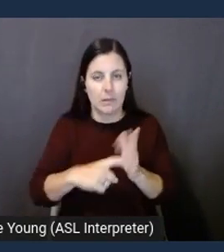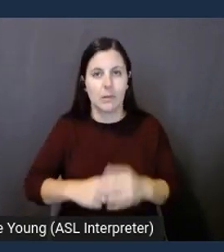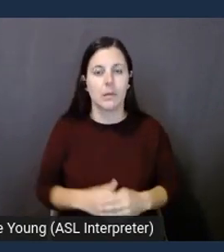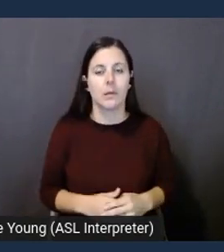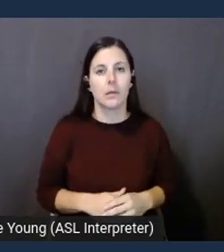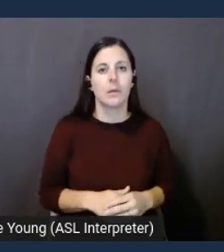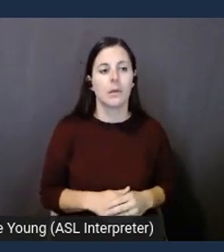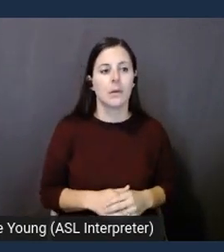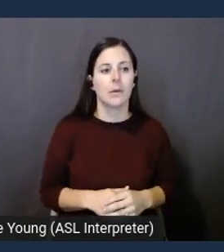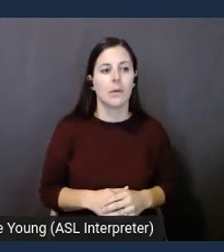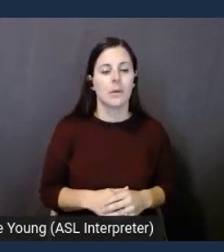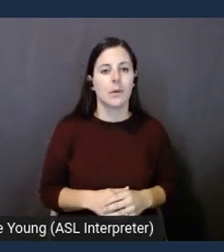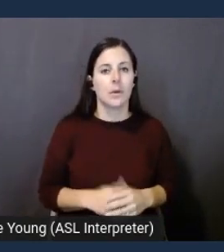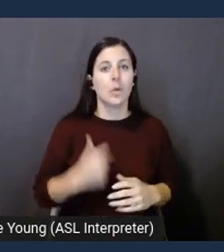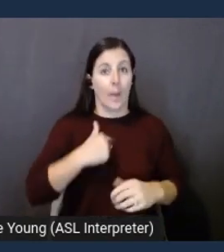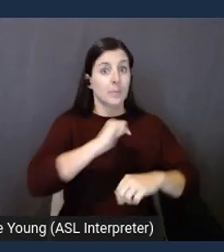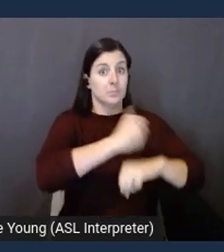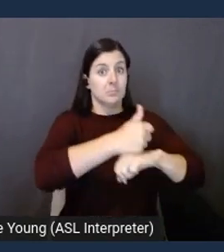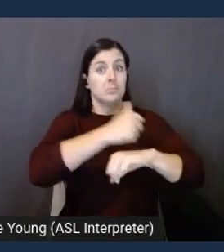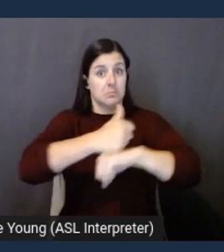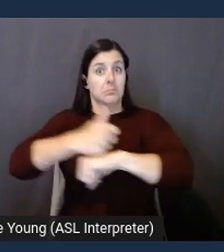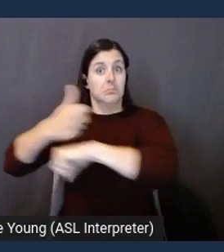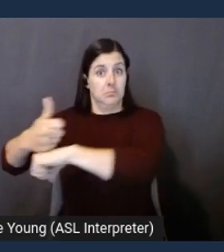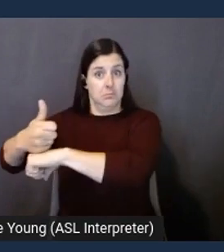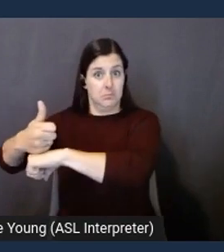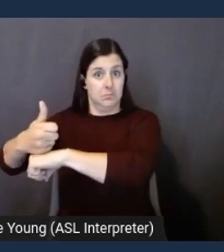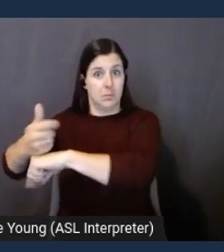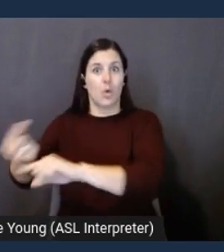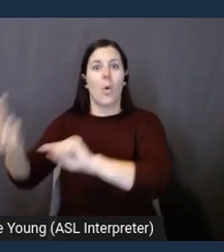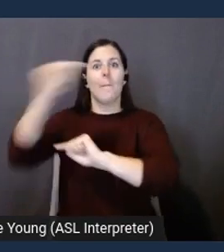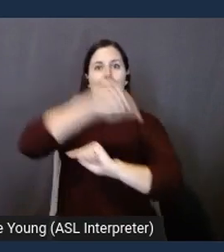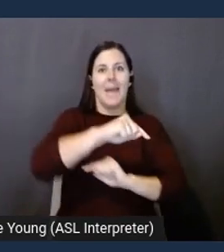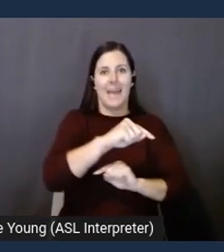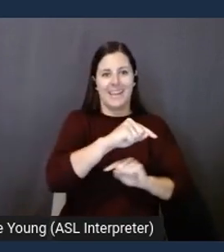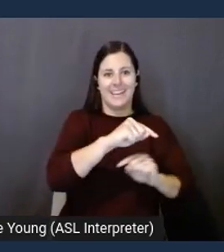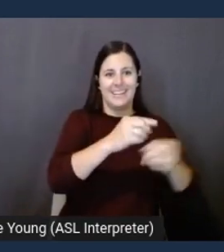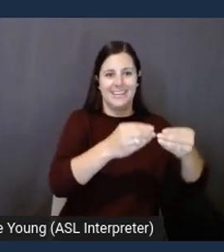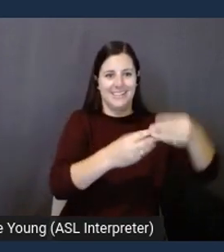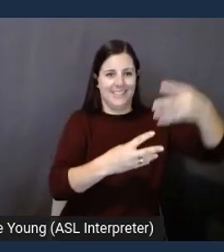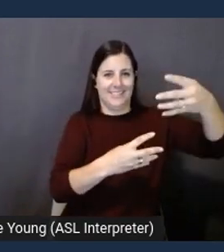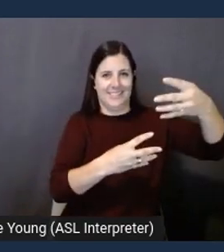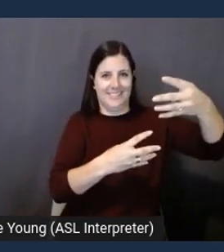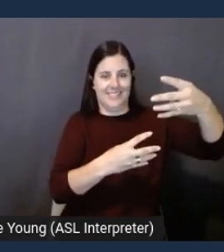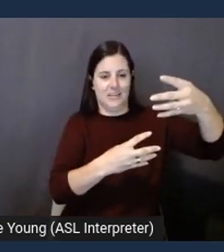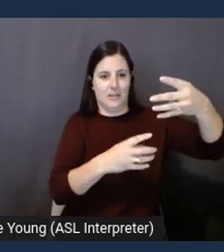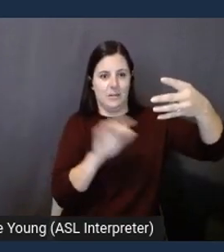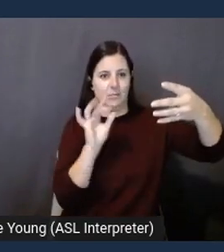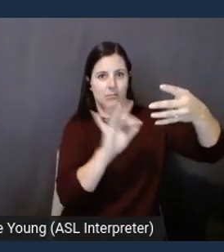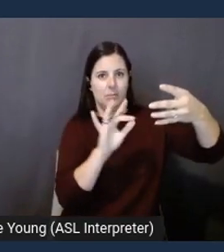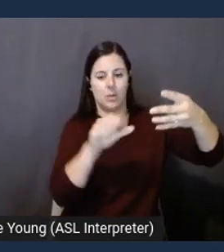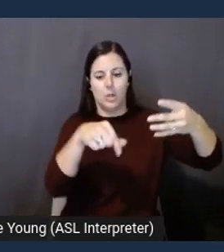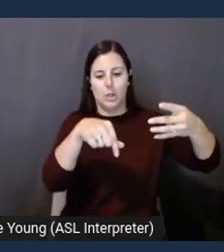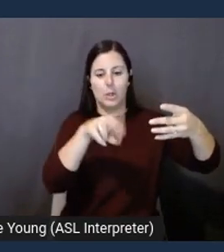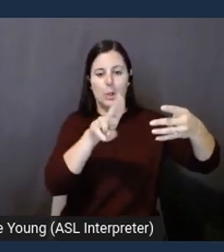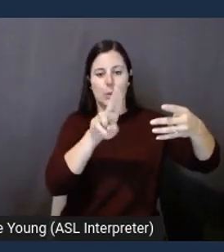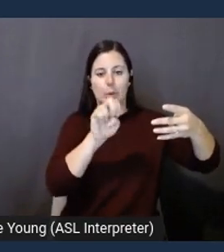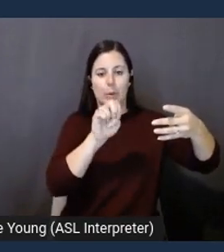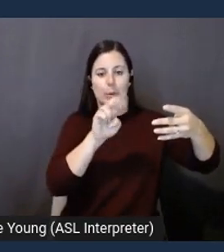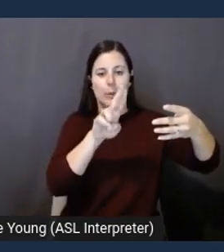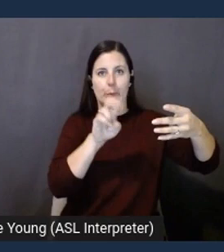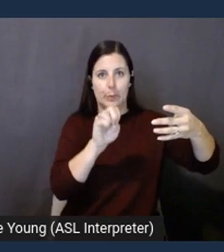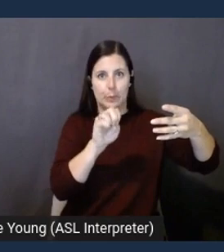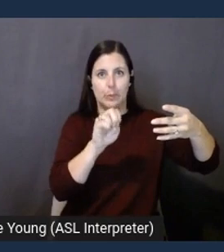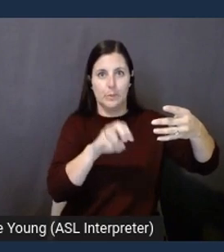Once I configure my contact flow, I go back to the navigation bar and go to queues, routing queues.